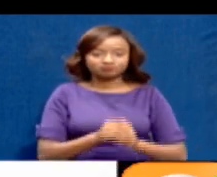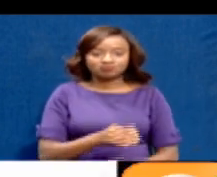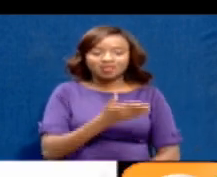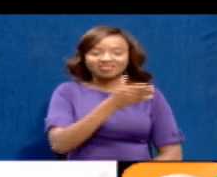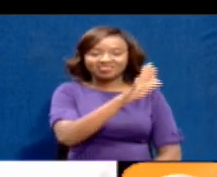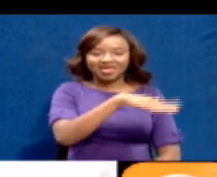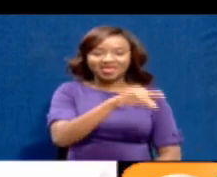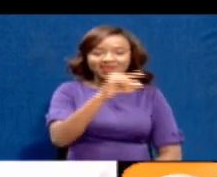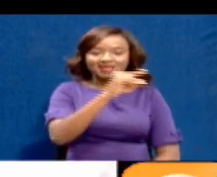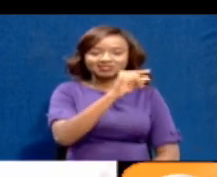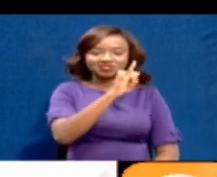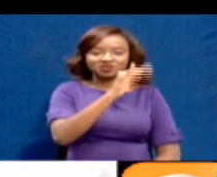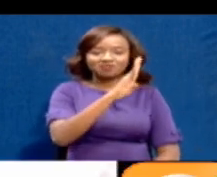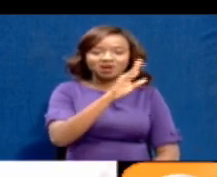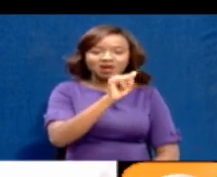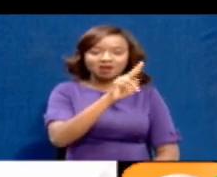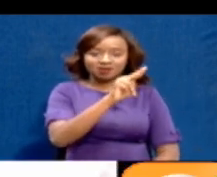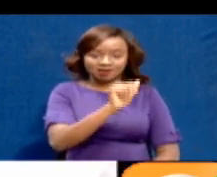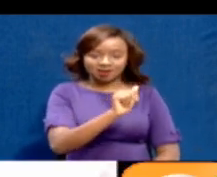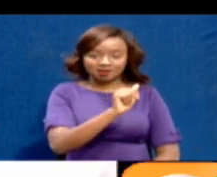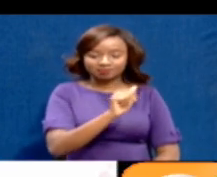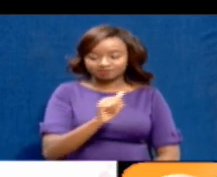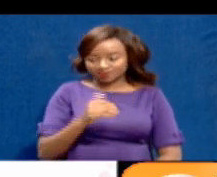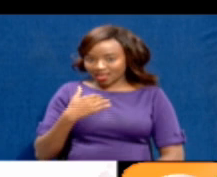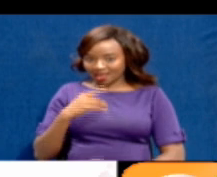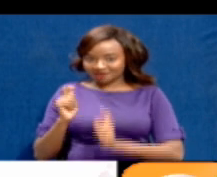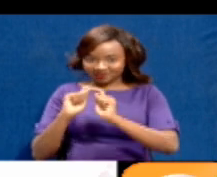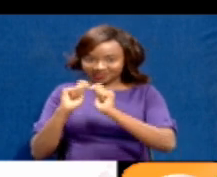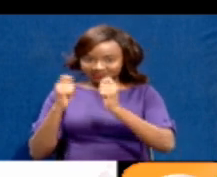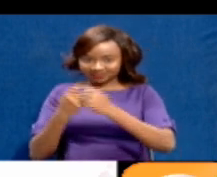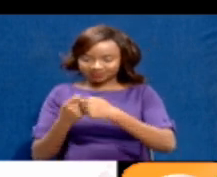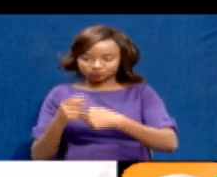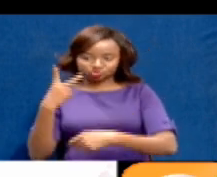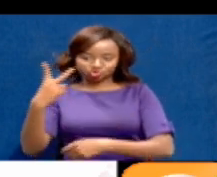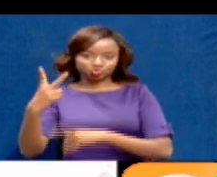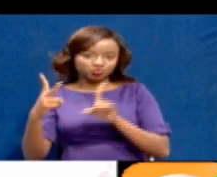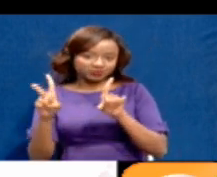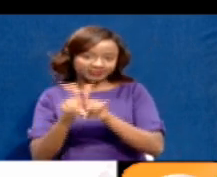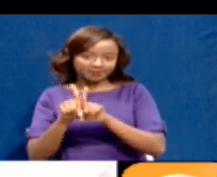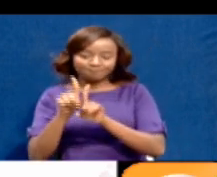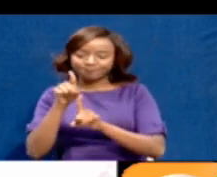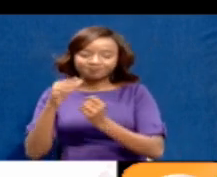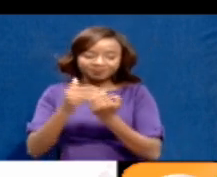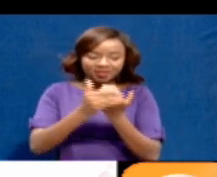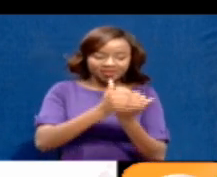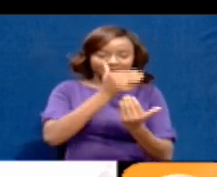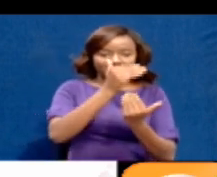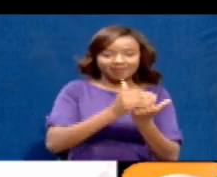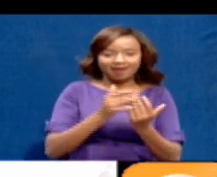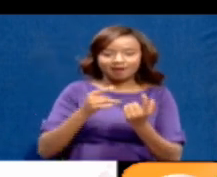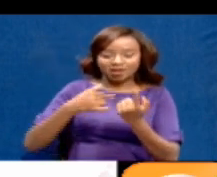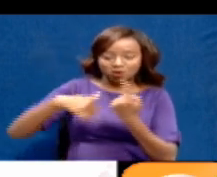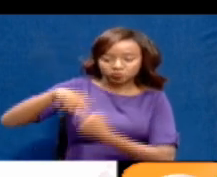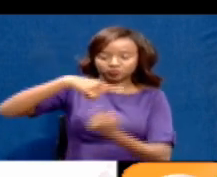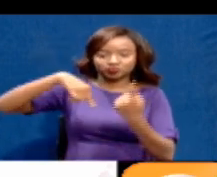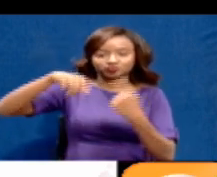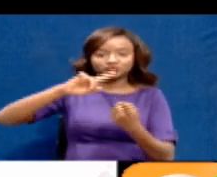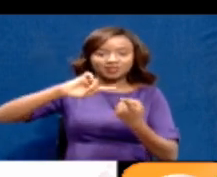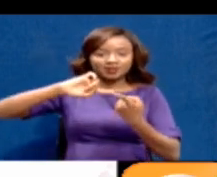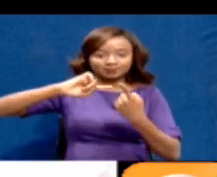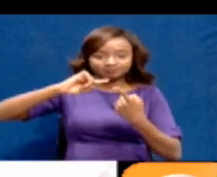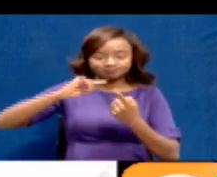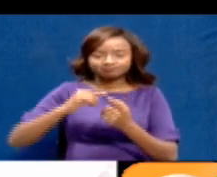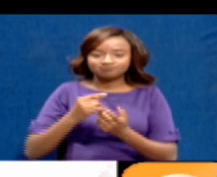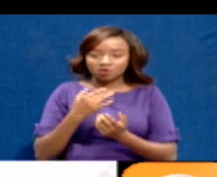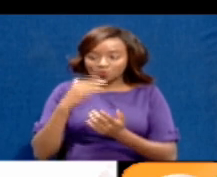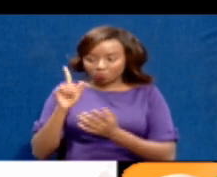And we have two teams that work on a router. So, one team works